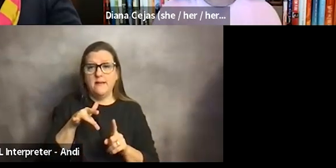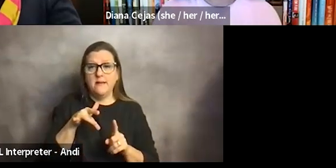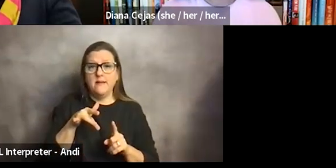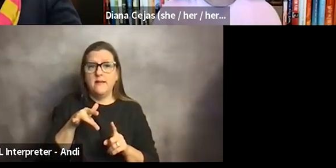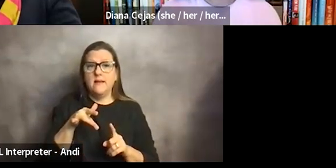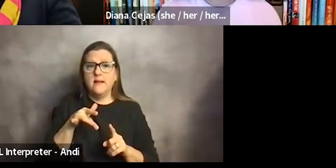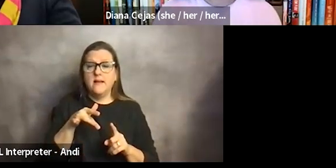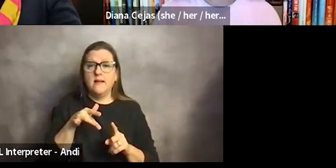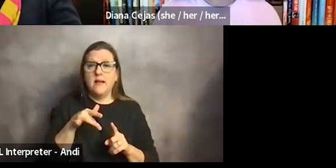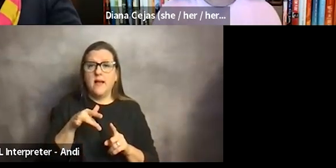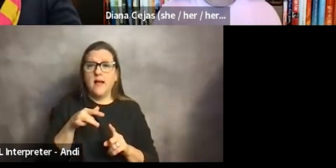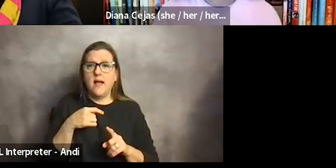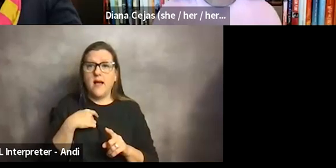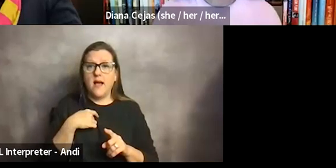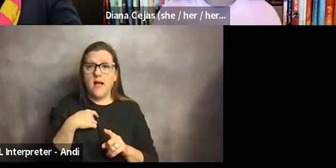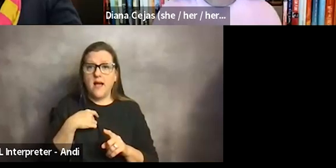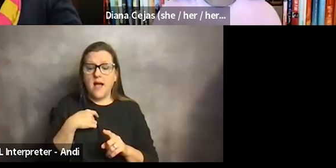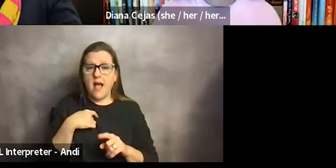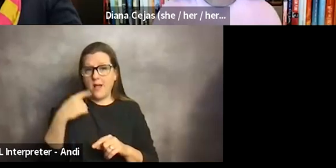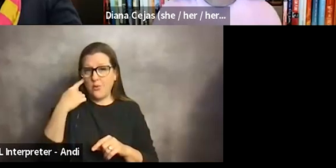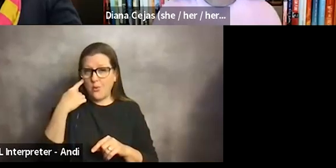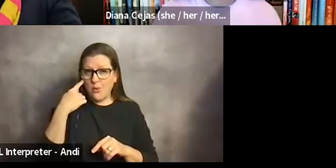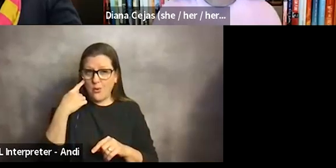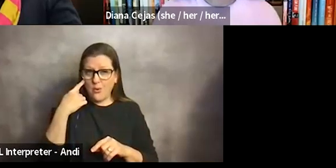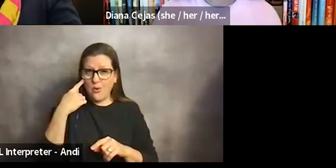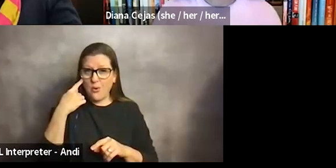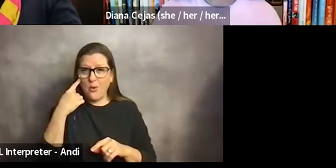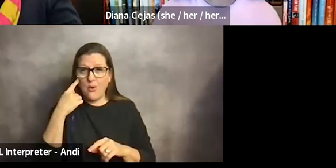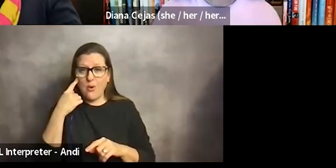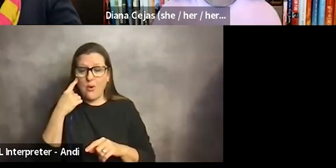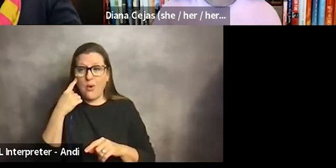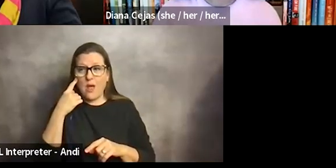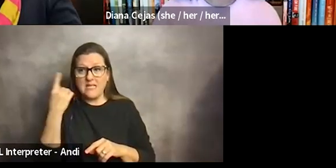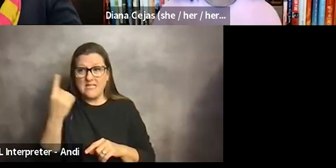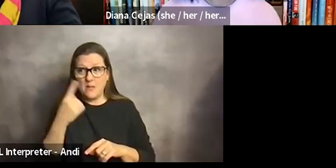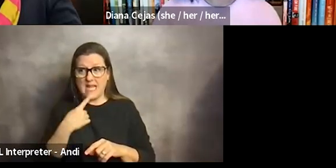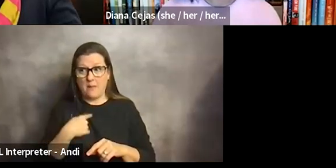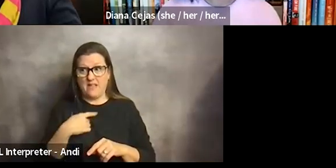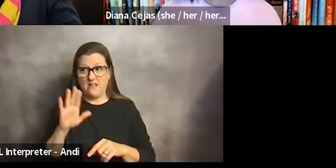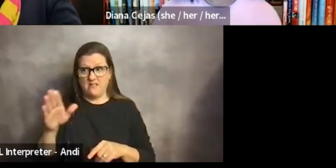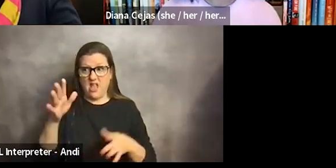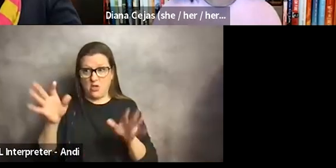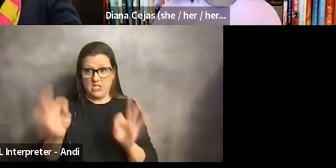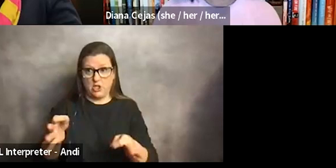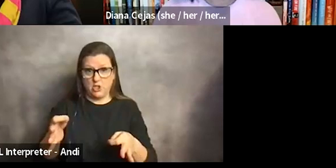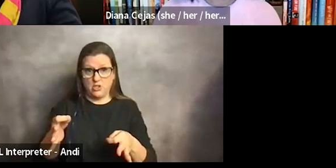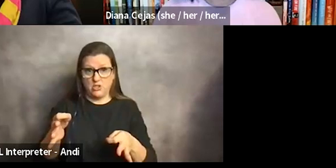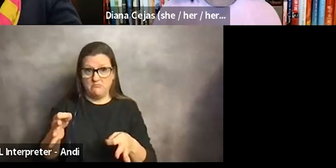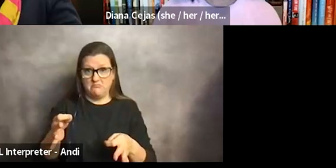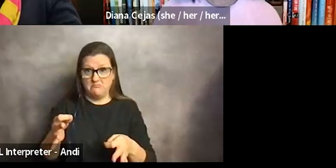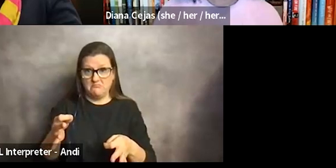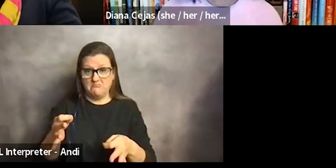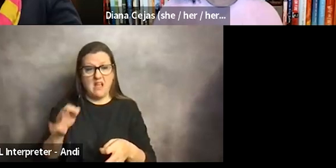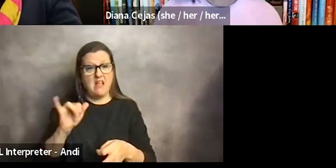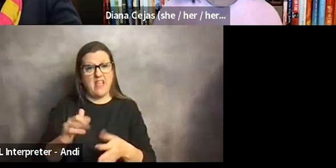may have like had the mindset that, you know, once you get a decision from someone that kind of like that's law,